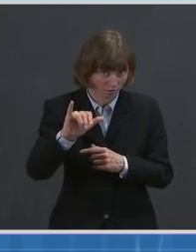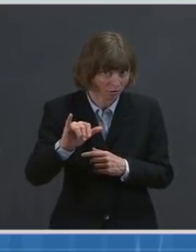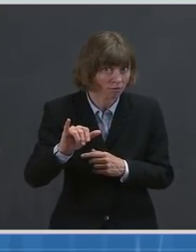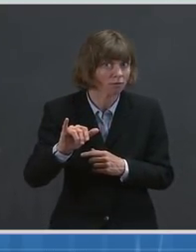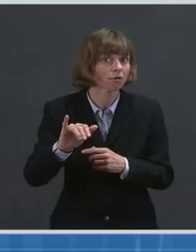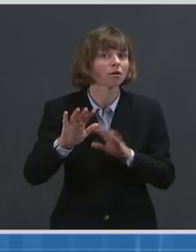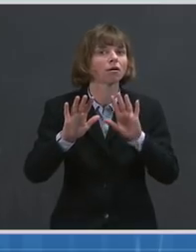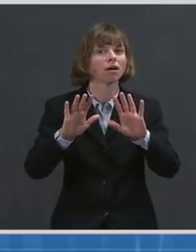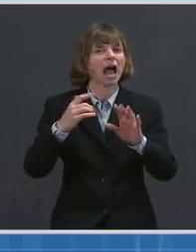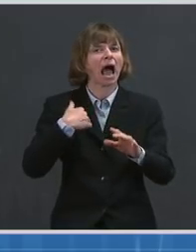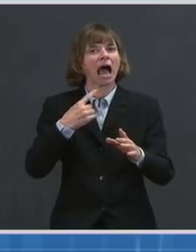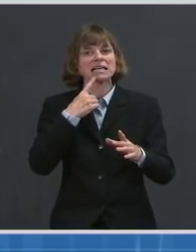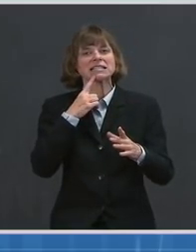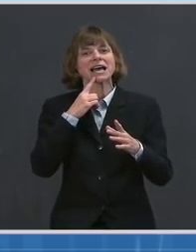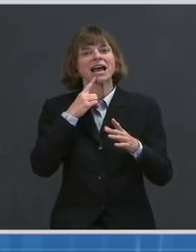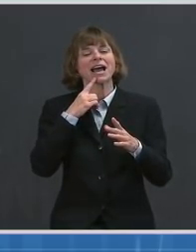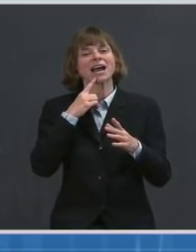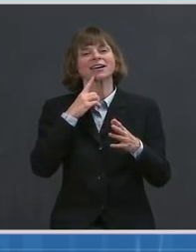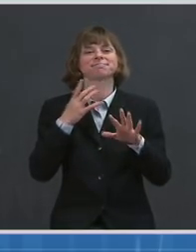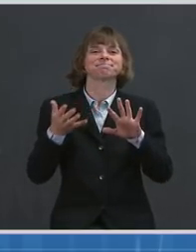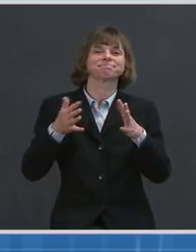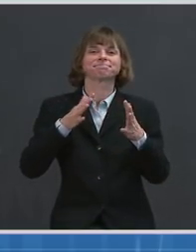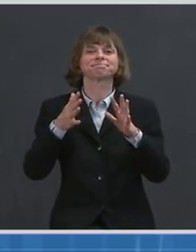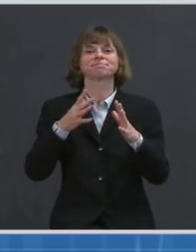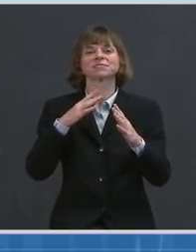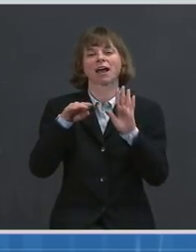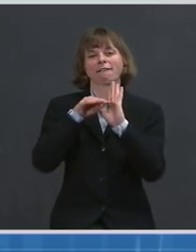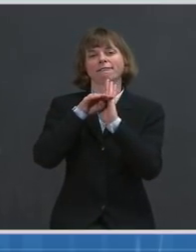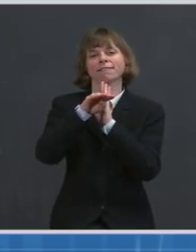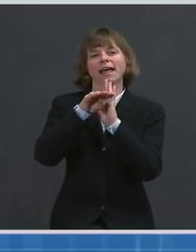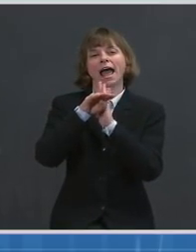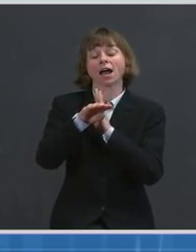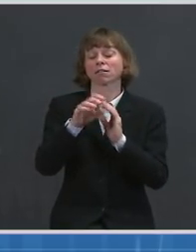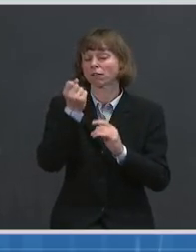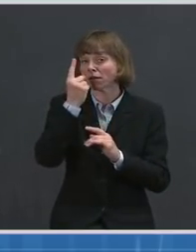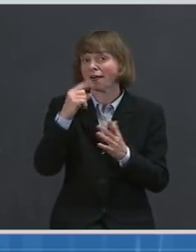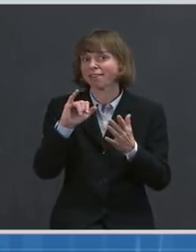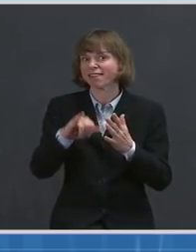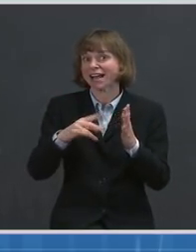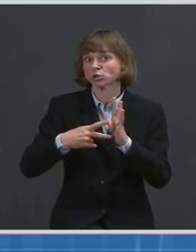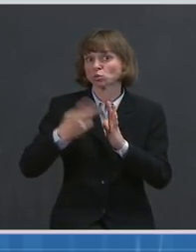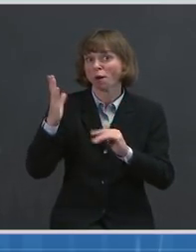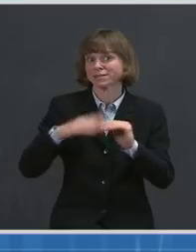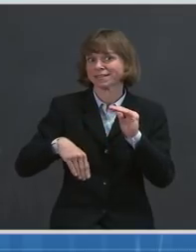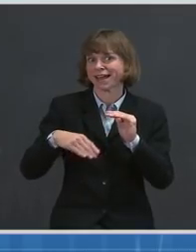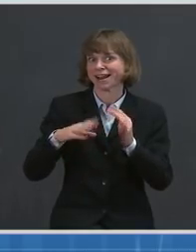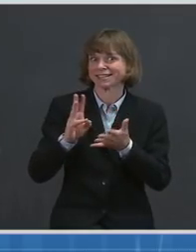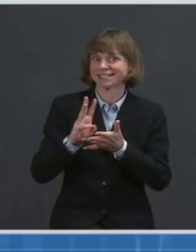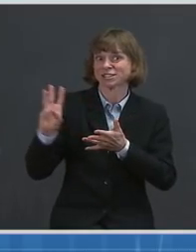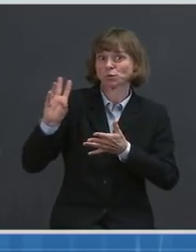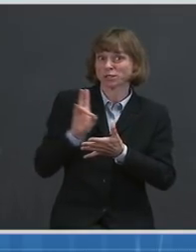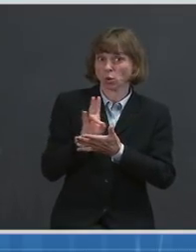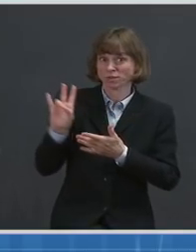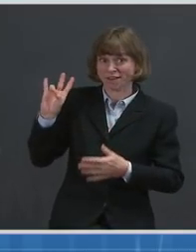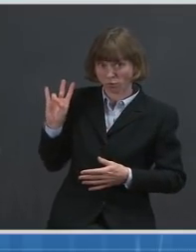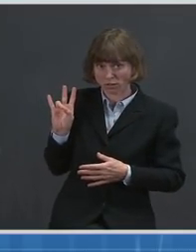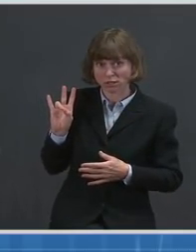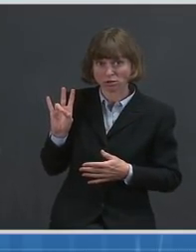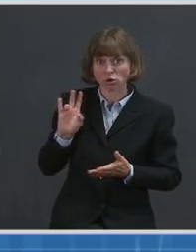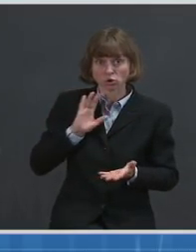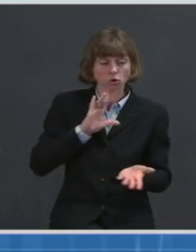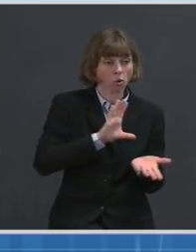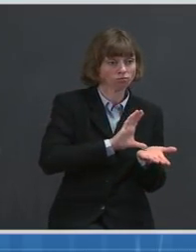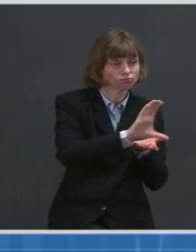say relatively flat, at a level that's more than twice what it was six or seven weeks ago. So allocation will be based on